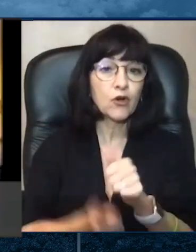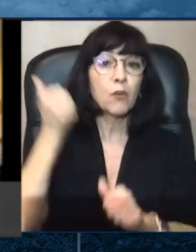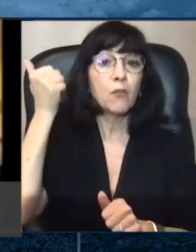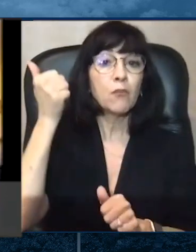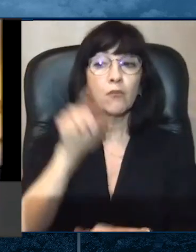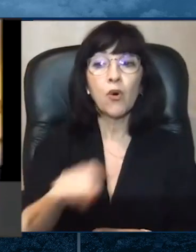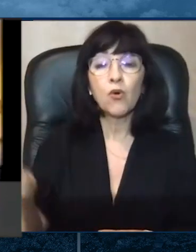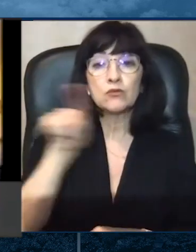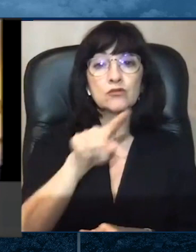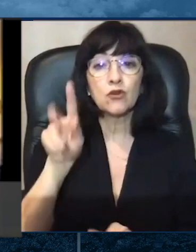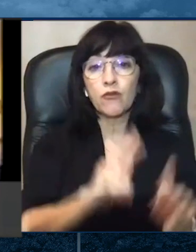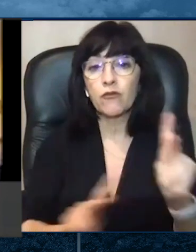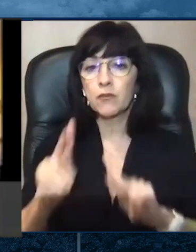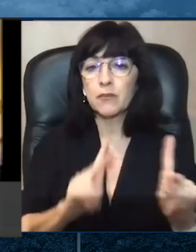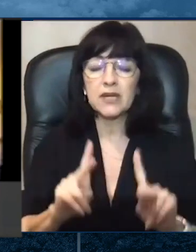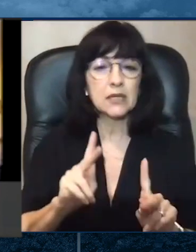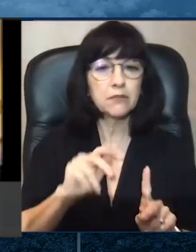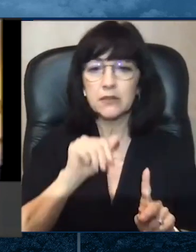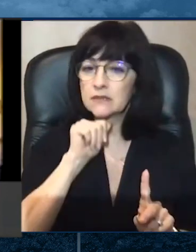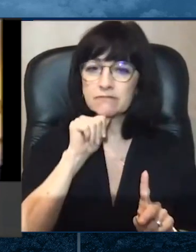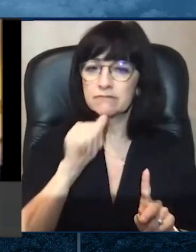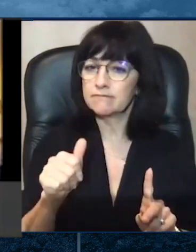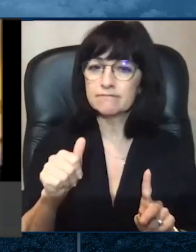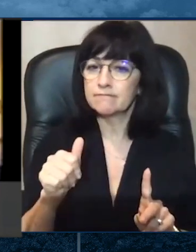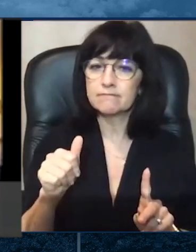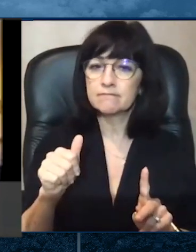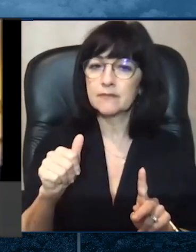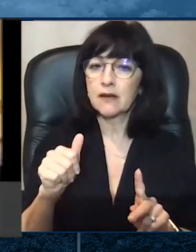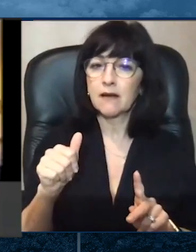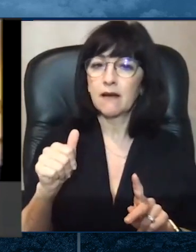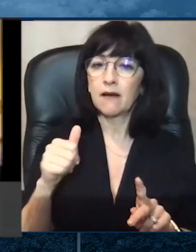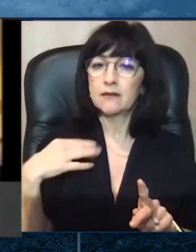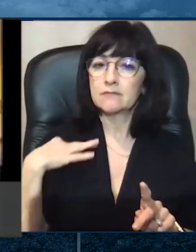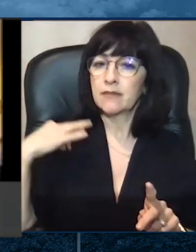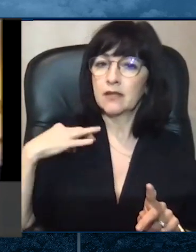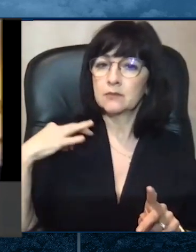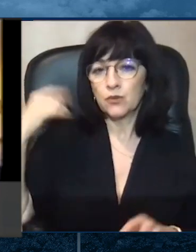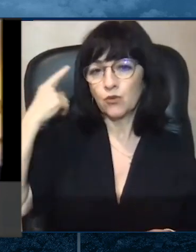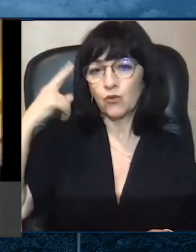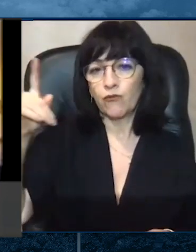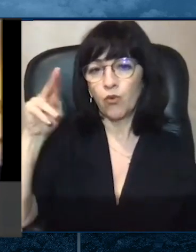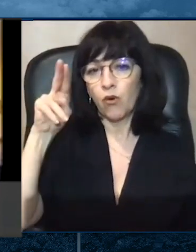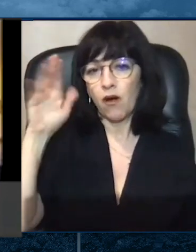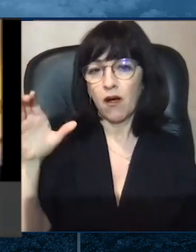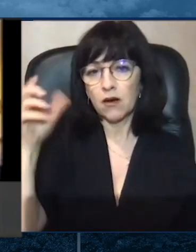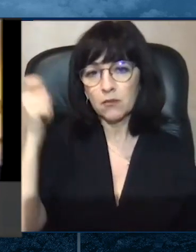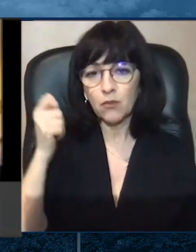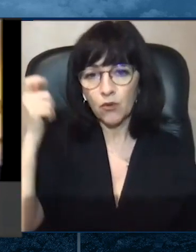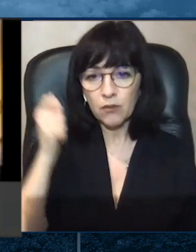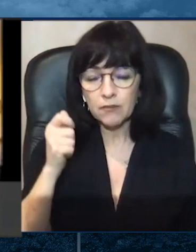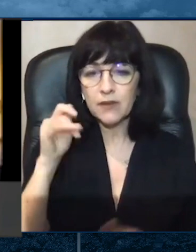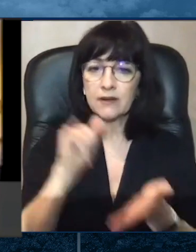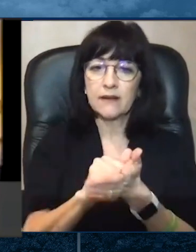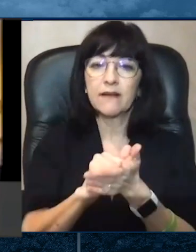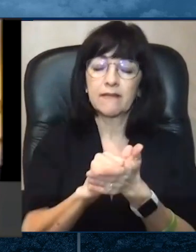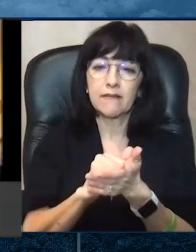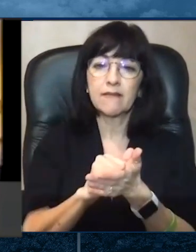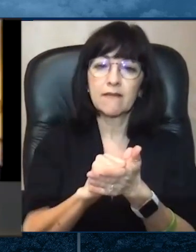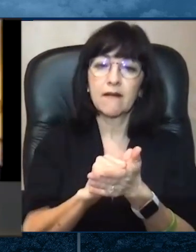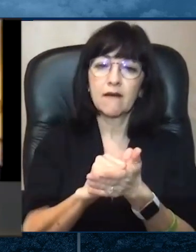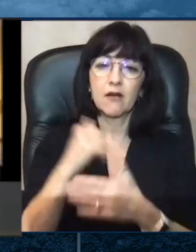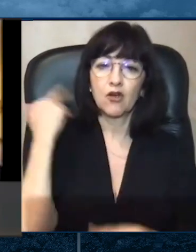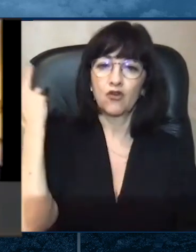los pagos en efectivo incluidos en el paquete de alivio de dos billones que el Congreso